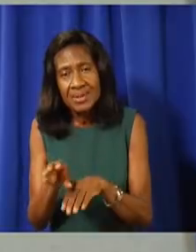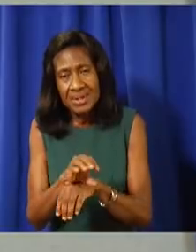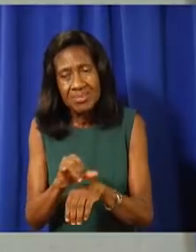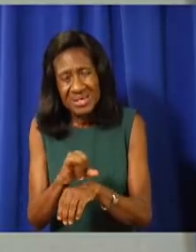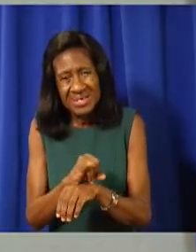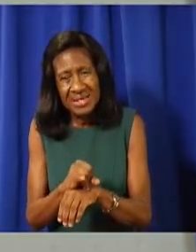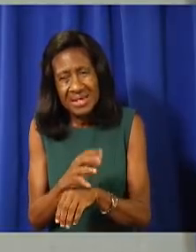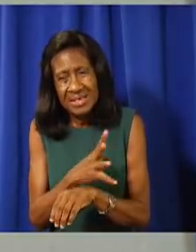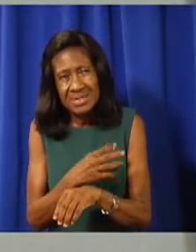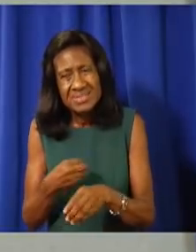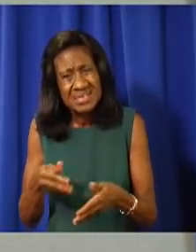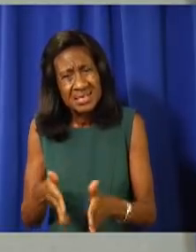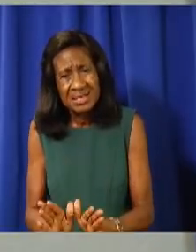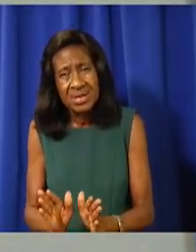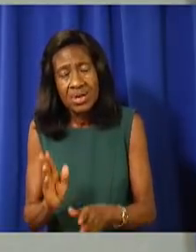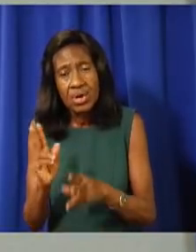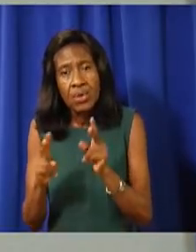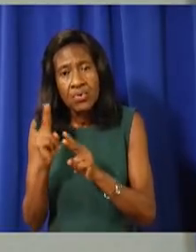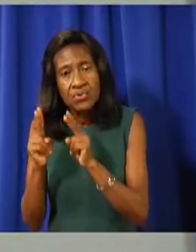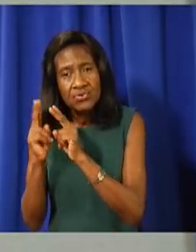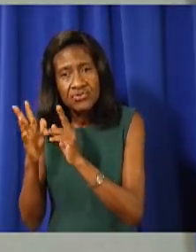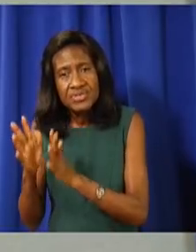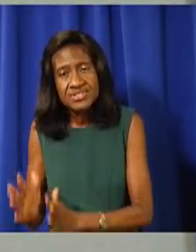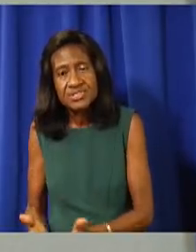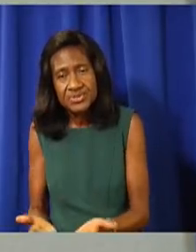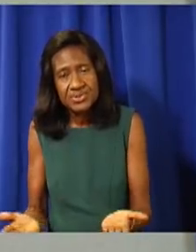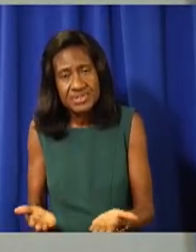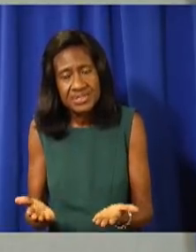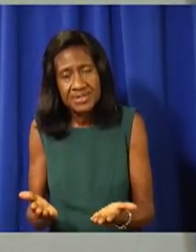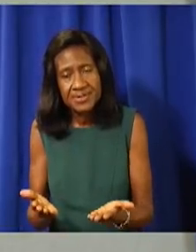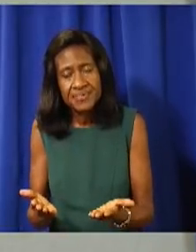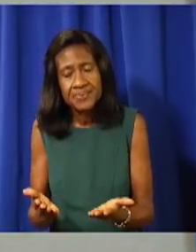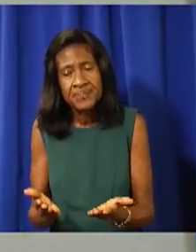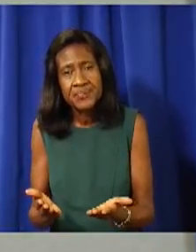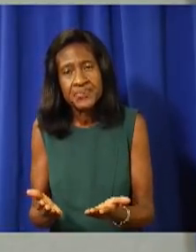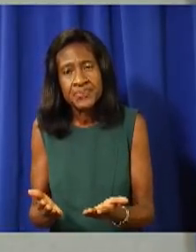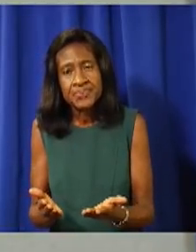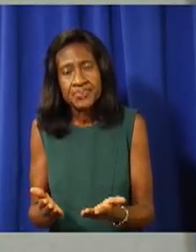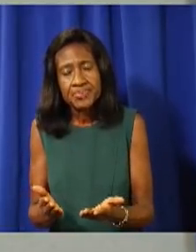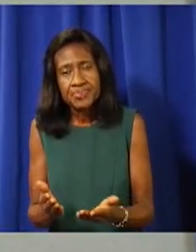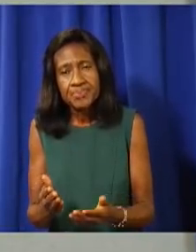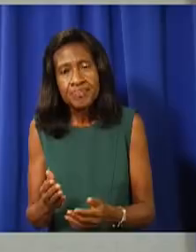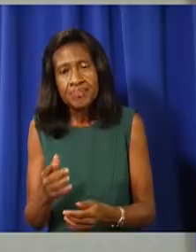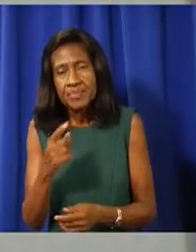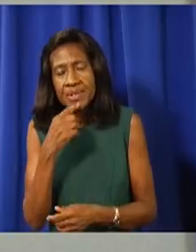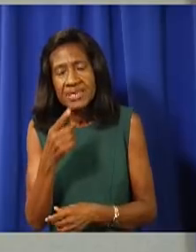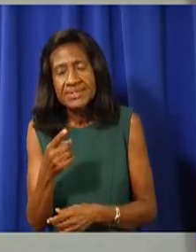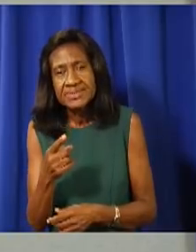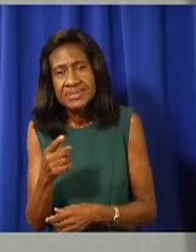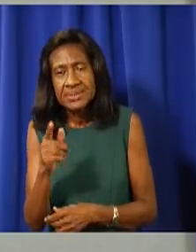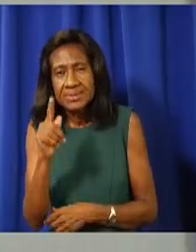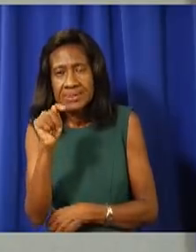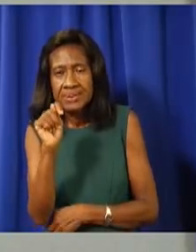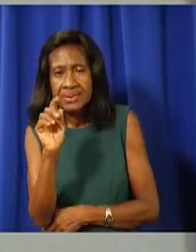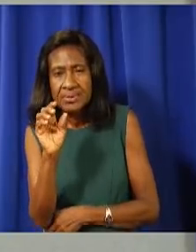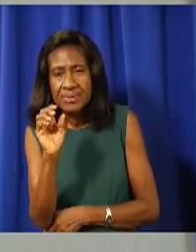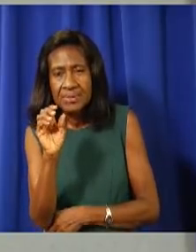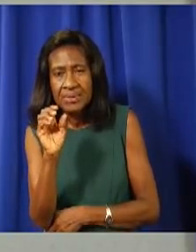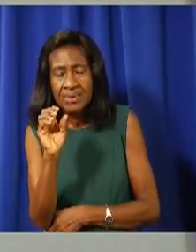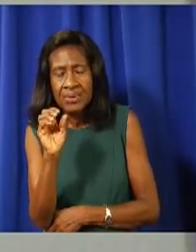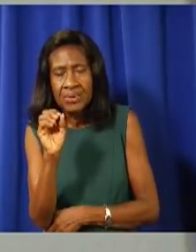increase the numbers. The reality is the tourism stakeholders say to us that the only way we're going to have